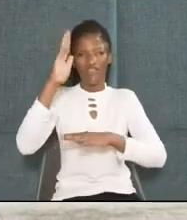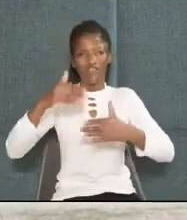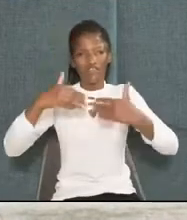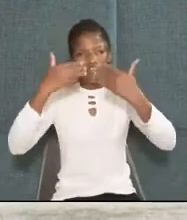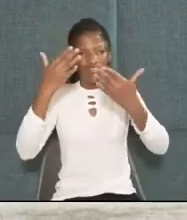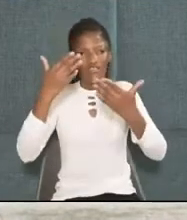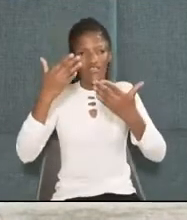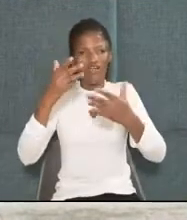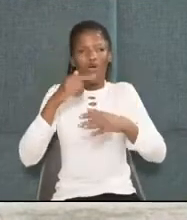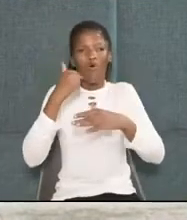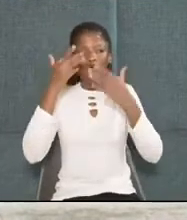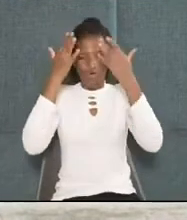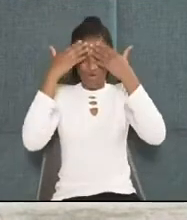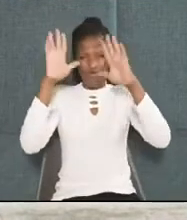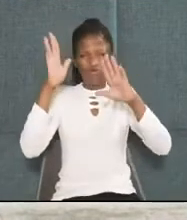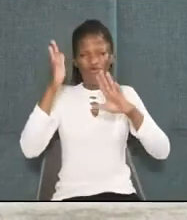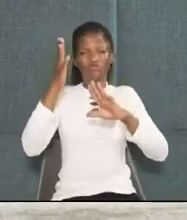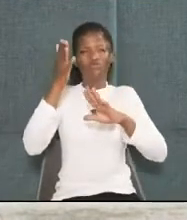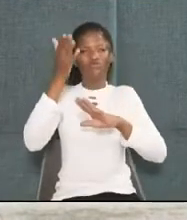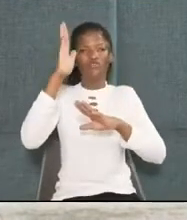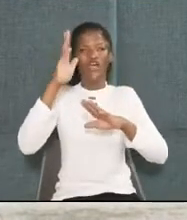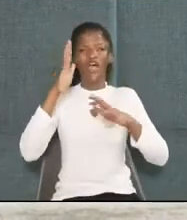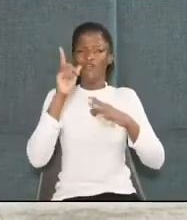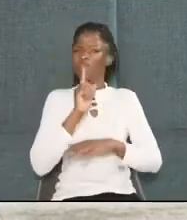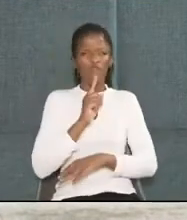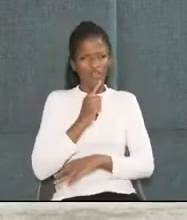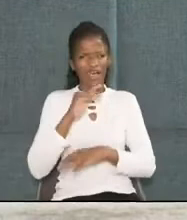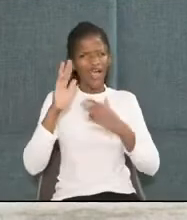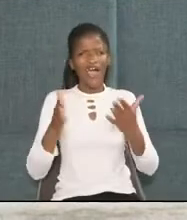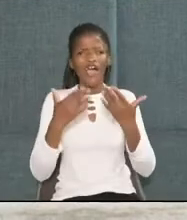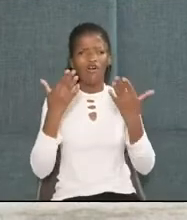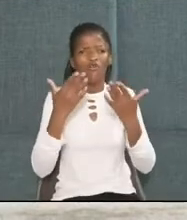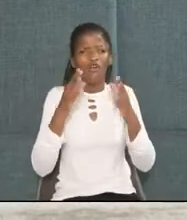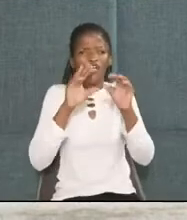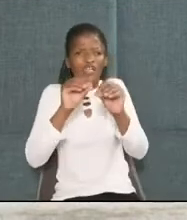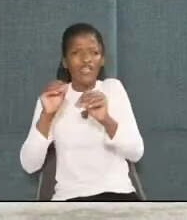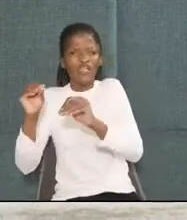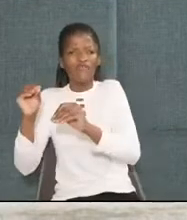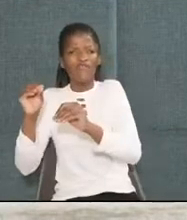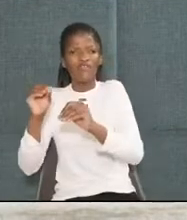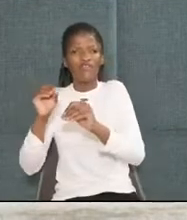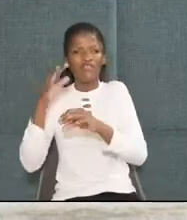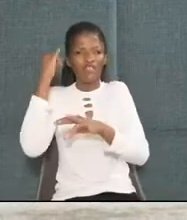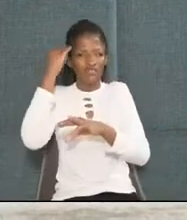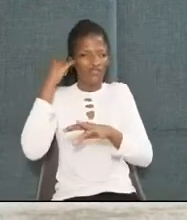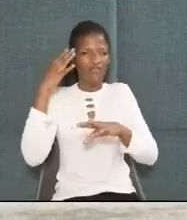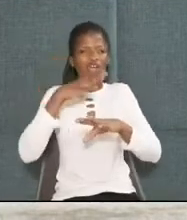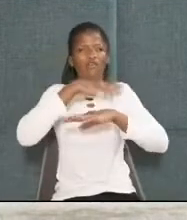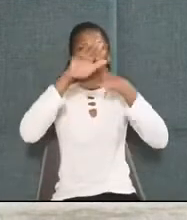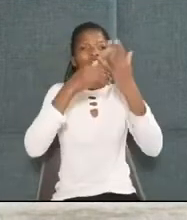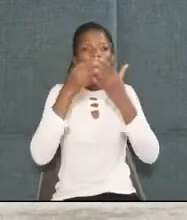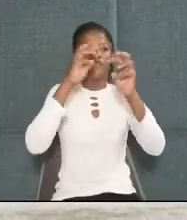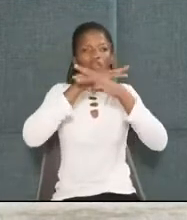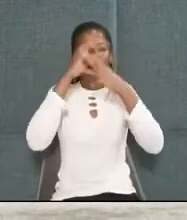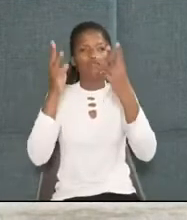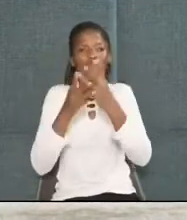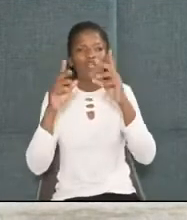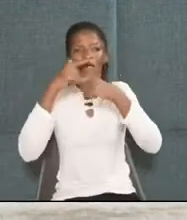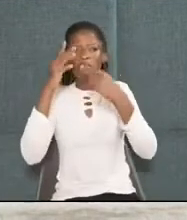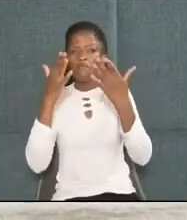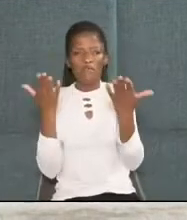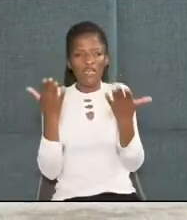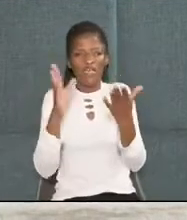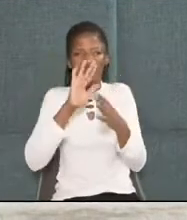the Gentiles. Have you ever wondered how the gospel left Jerusalem to the rest of the world? Hint, it's by a storm.